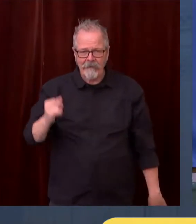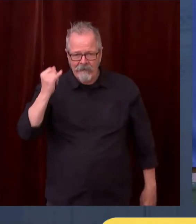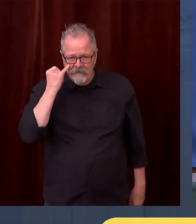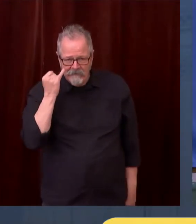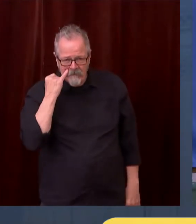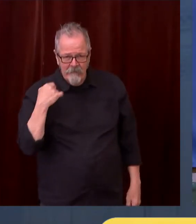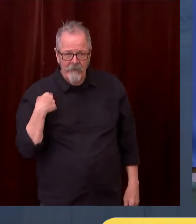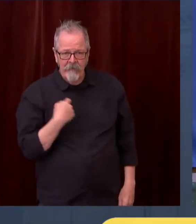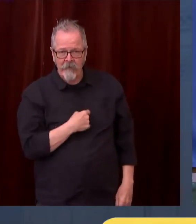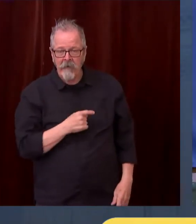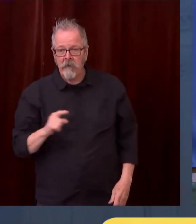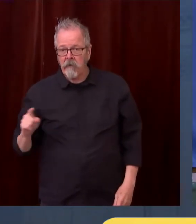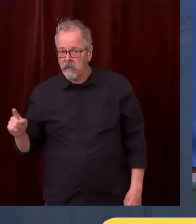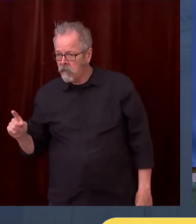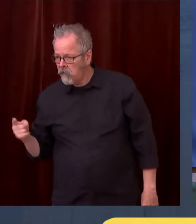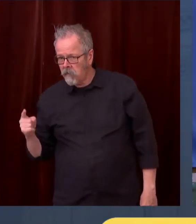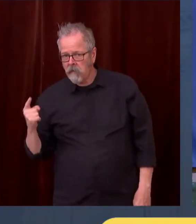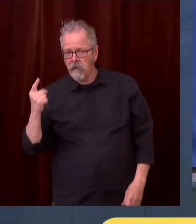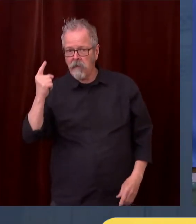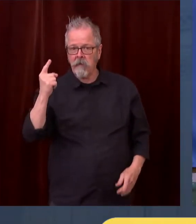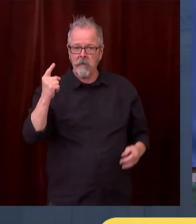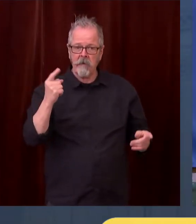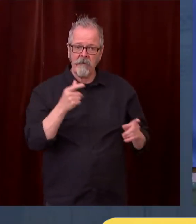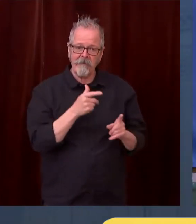states now are seeing skyrocketing. Michigan,